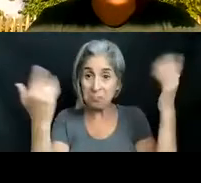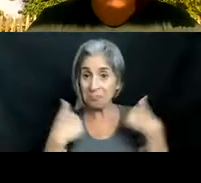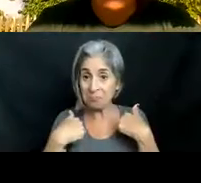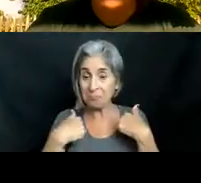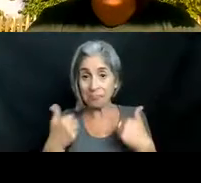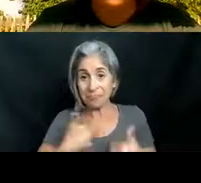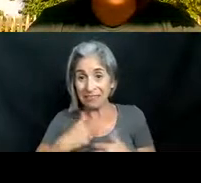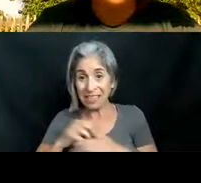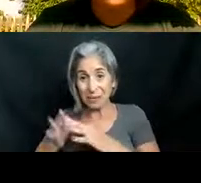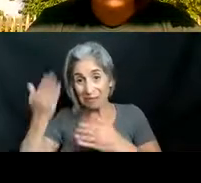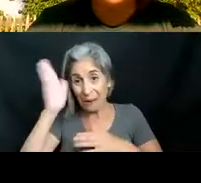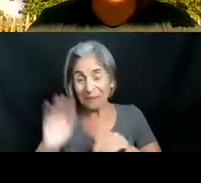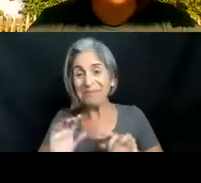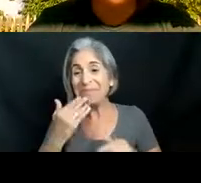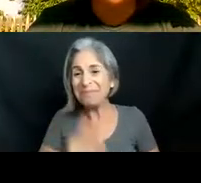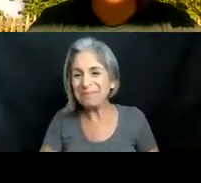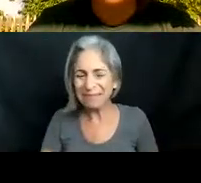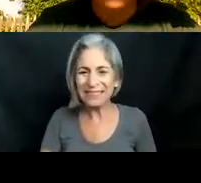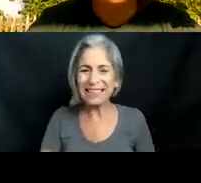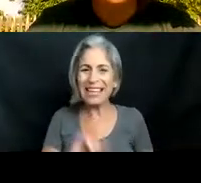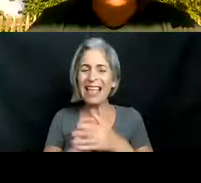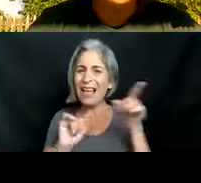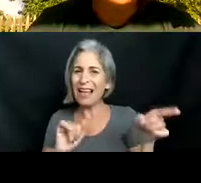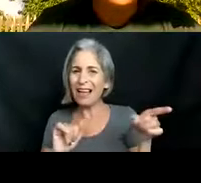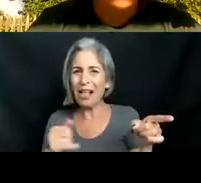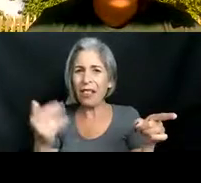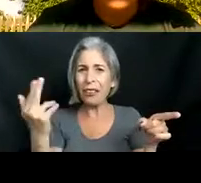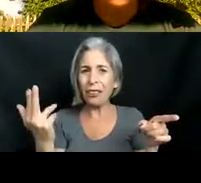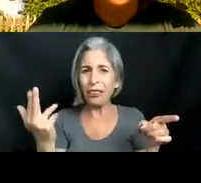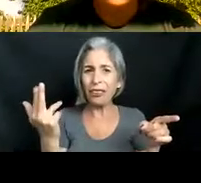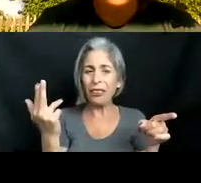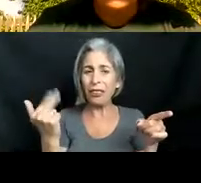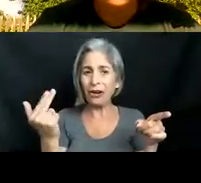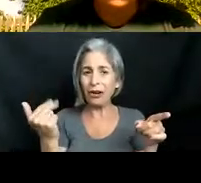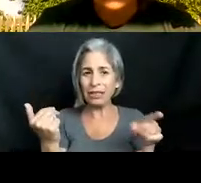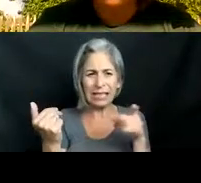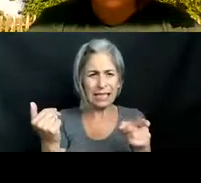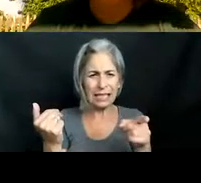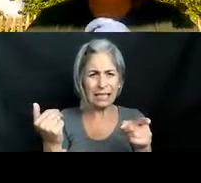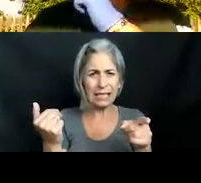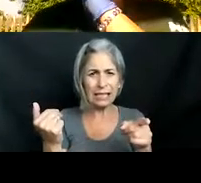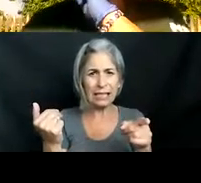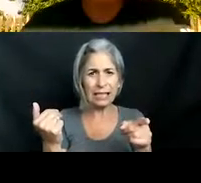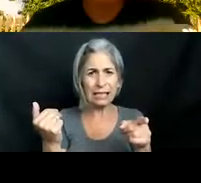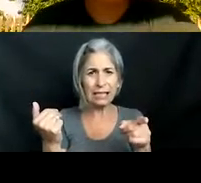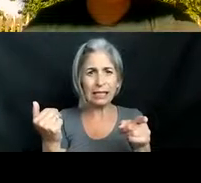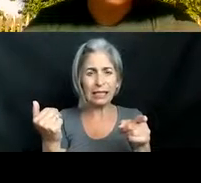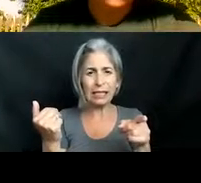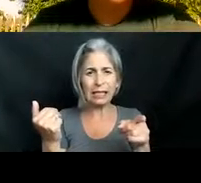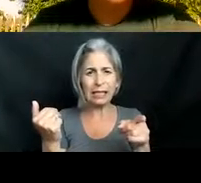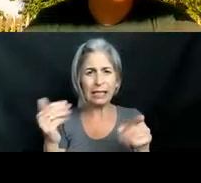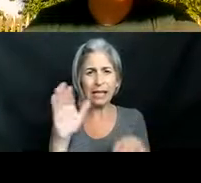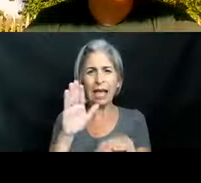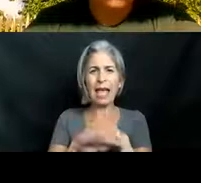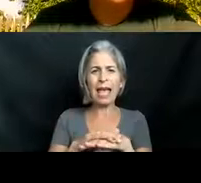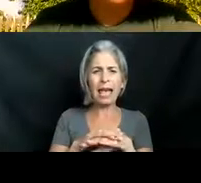You can see them all up here, 13 on the dorsal, which is the top, two on the pelvic, which is down here at the bottom, and then three on